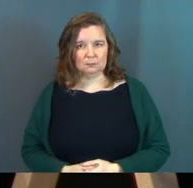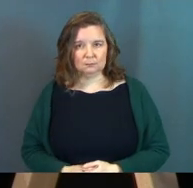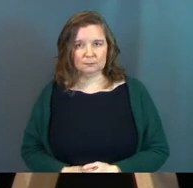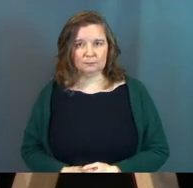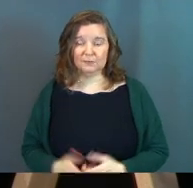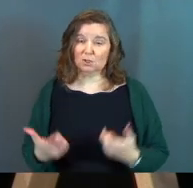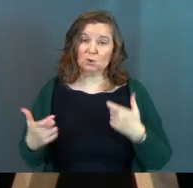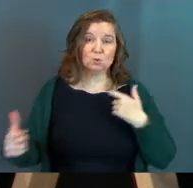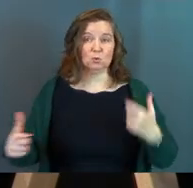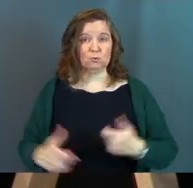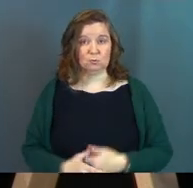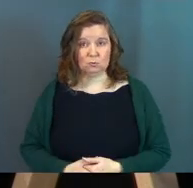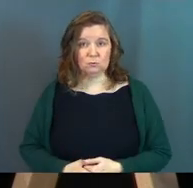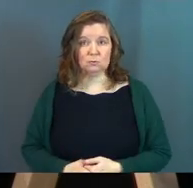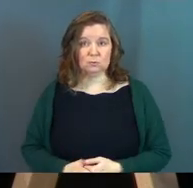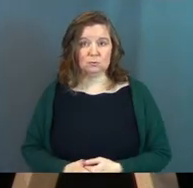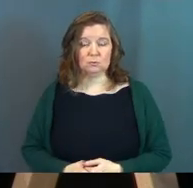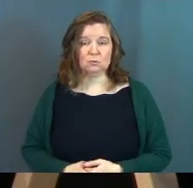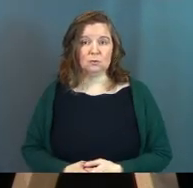Huge.